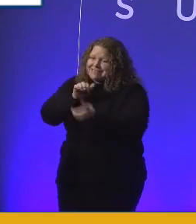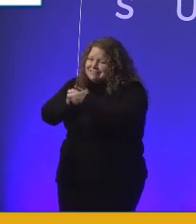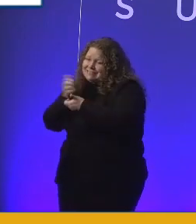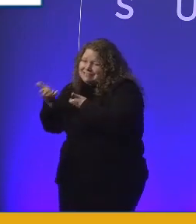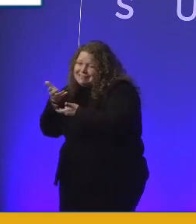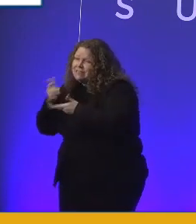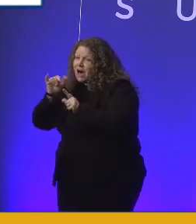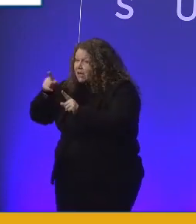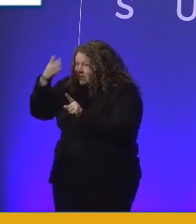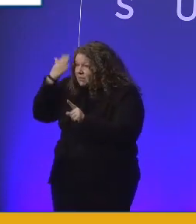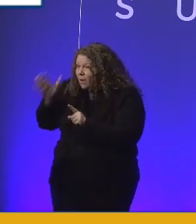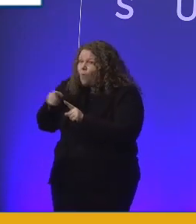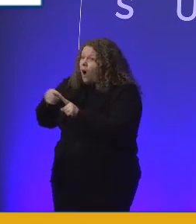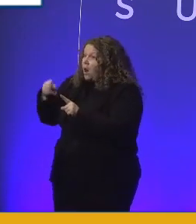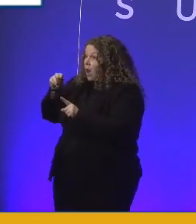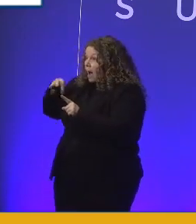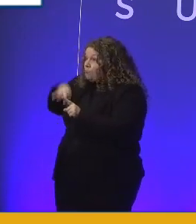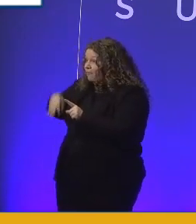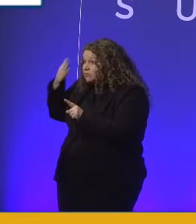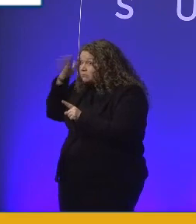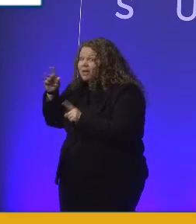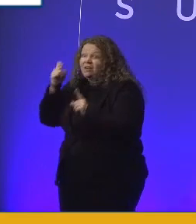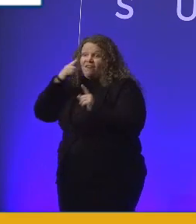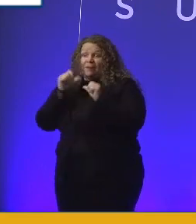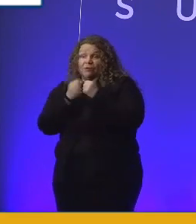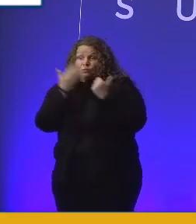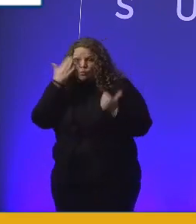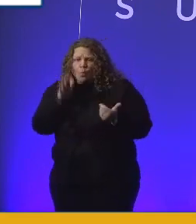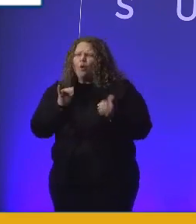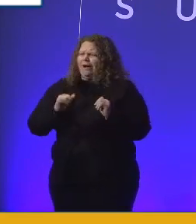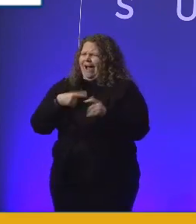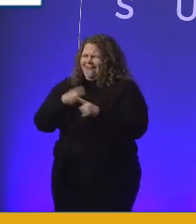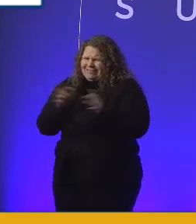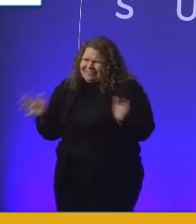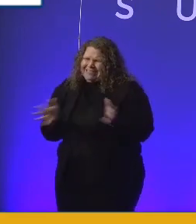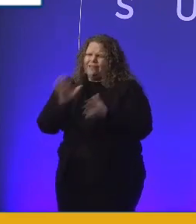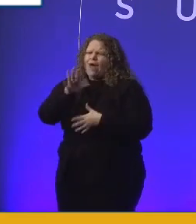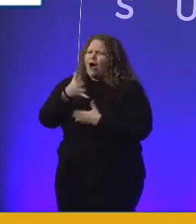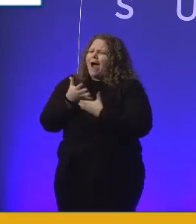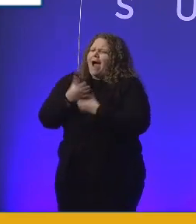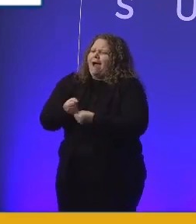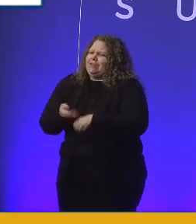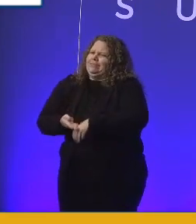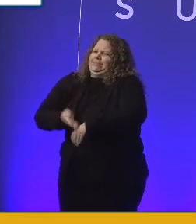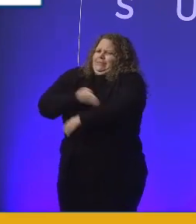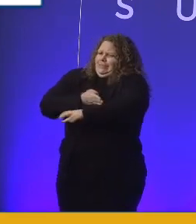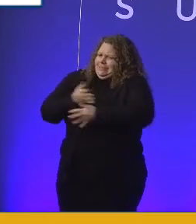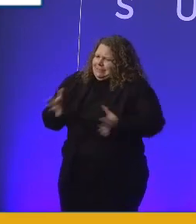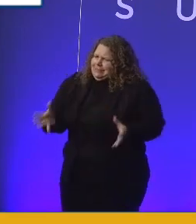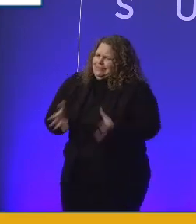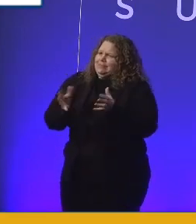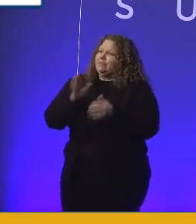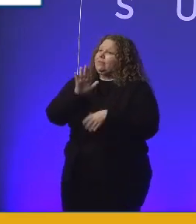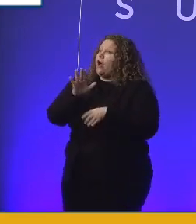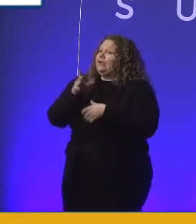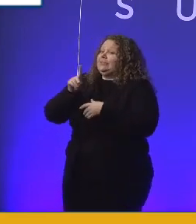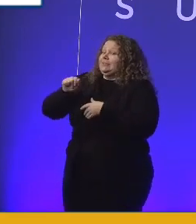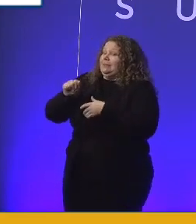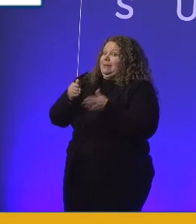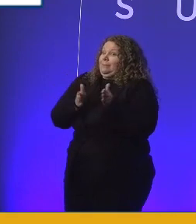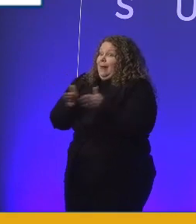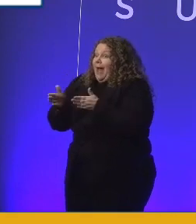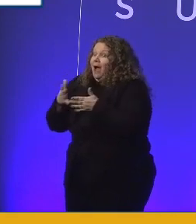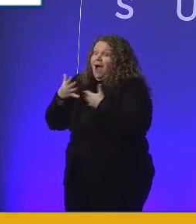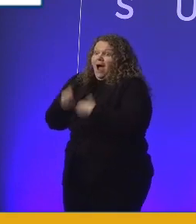sure that people build their confidence. This disability confidence scheme in the UK is fantastic. Over 20,000 businesses signed up to the government agenda